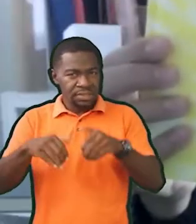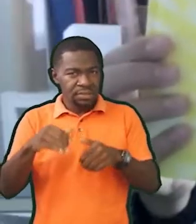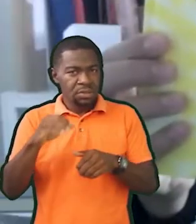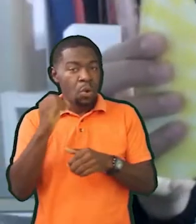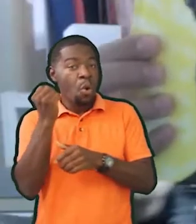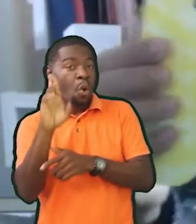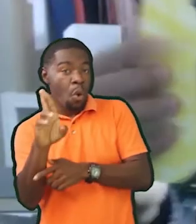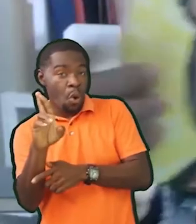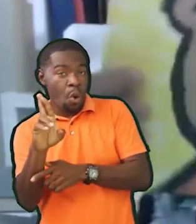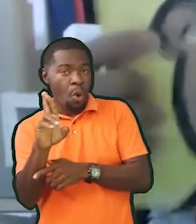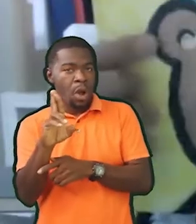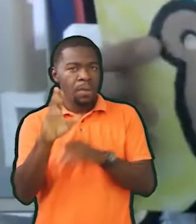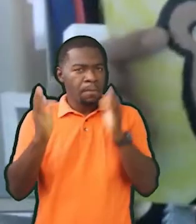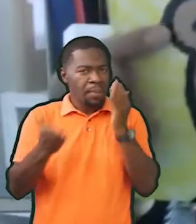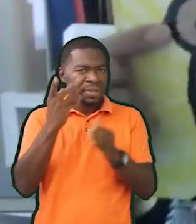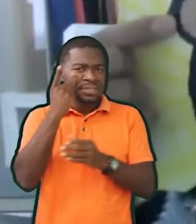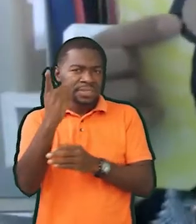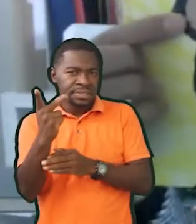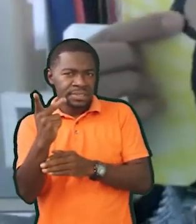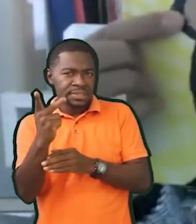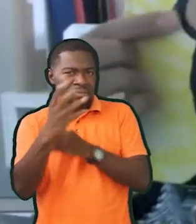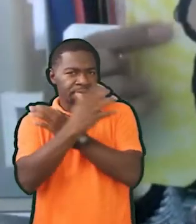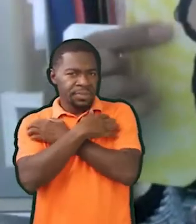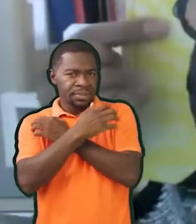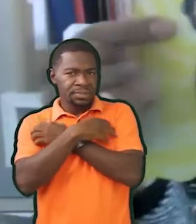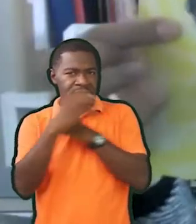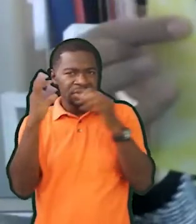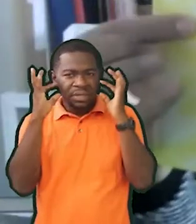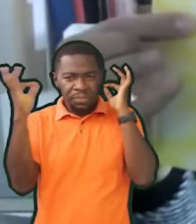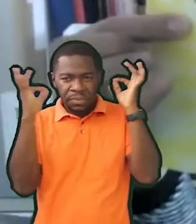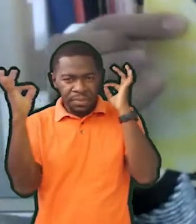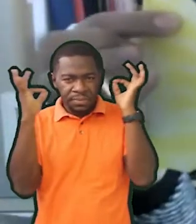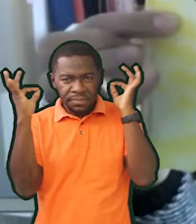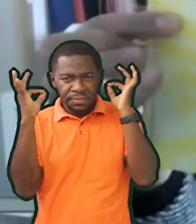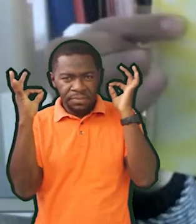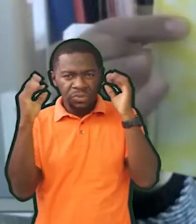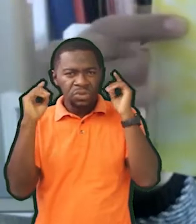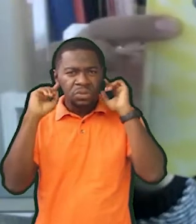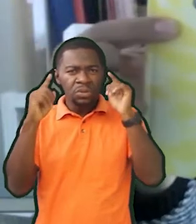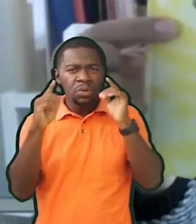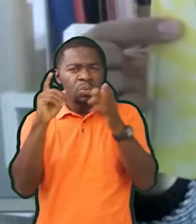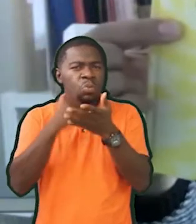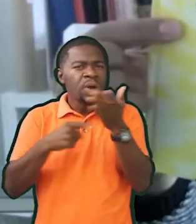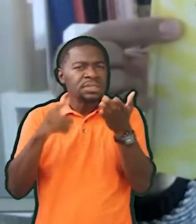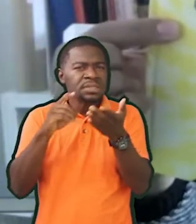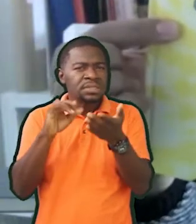Is it the things in the ears?